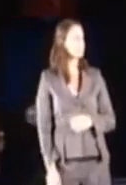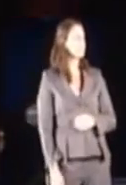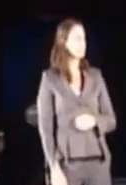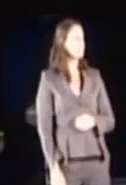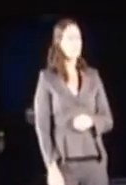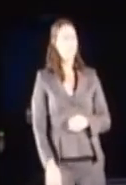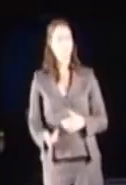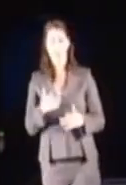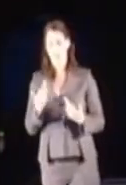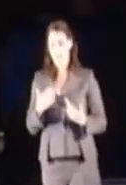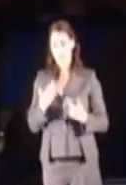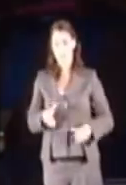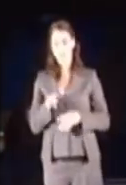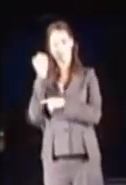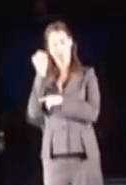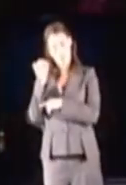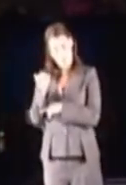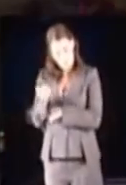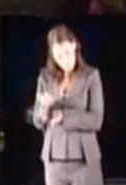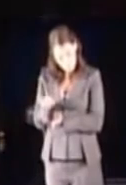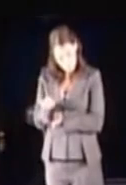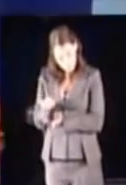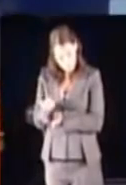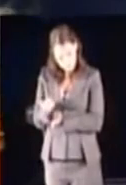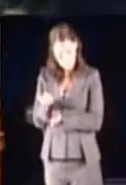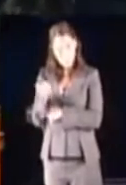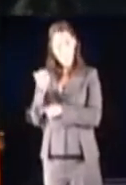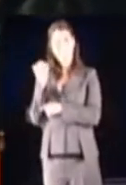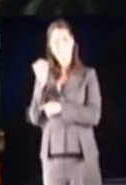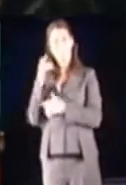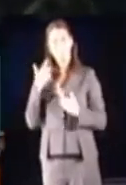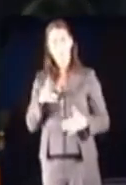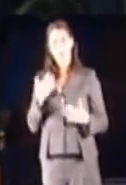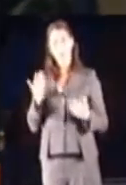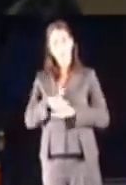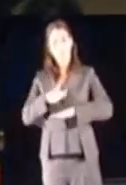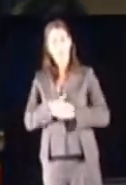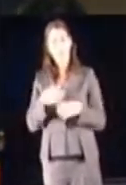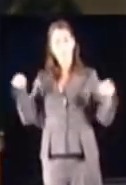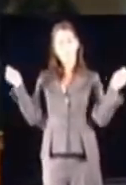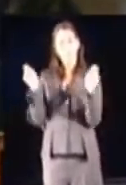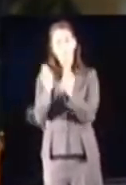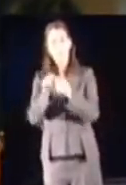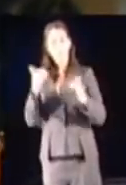I've took my bouts, my curtain call.